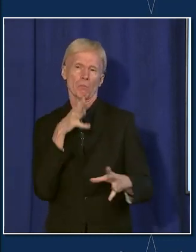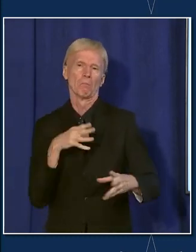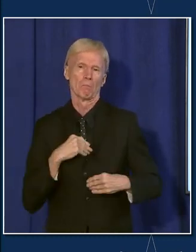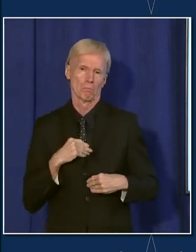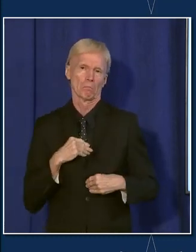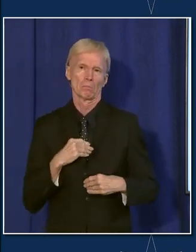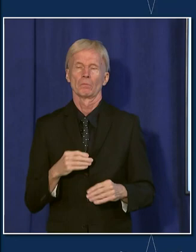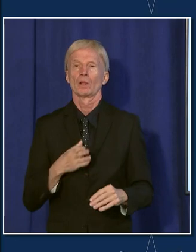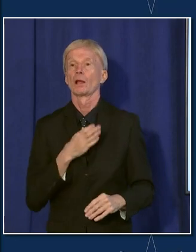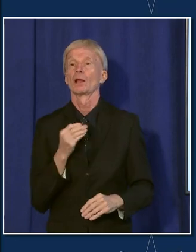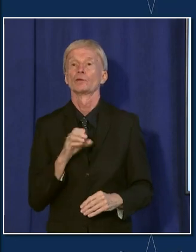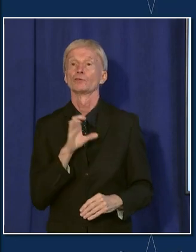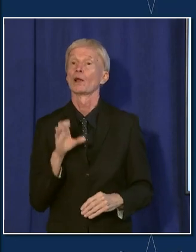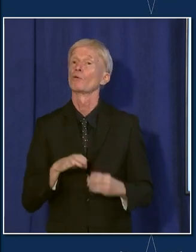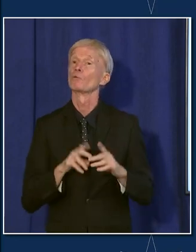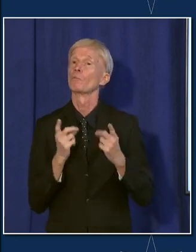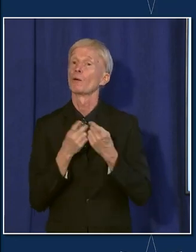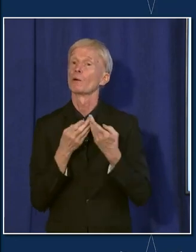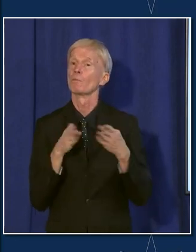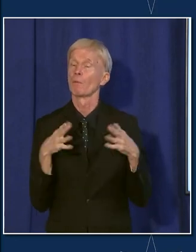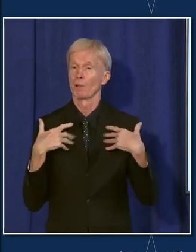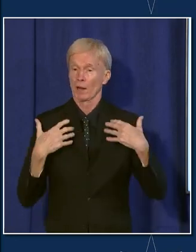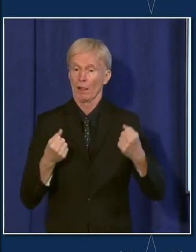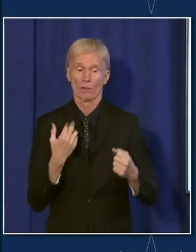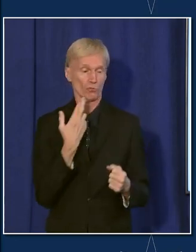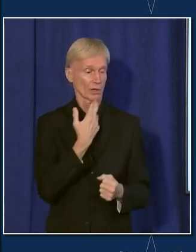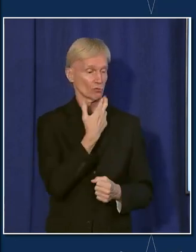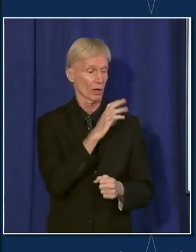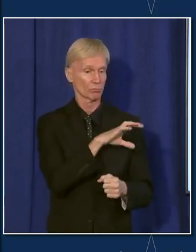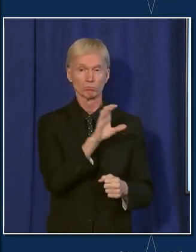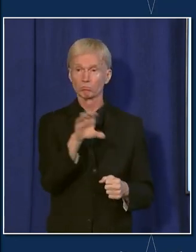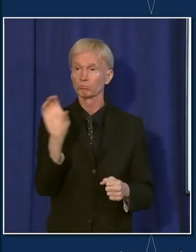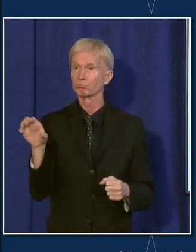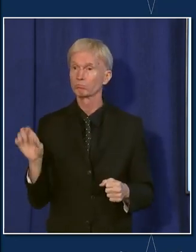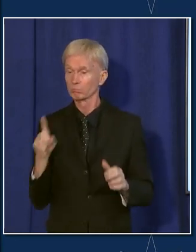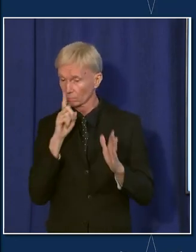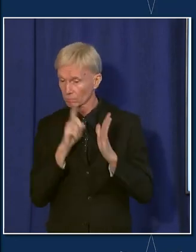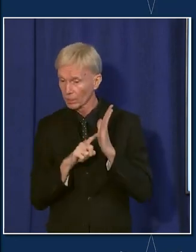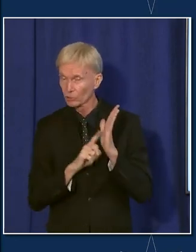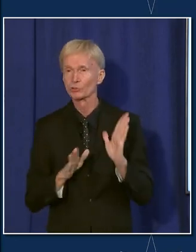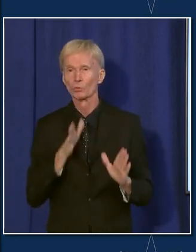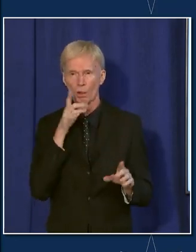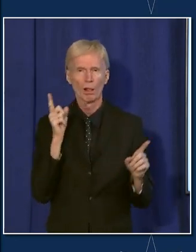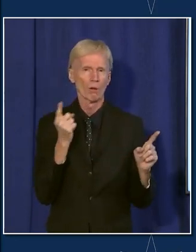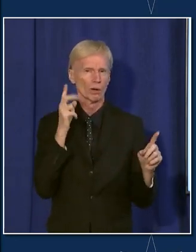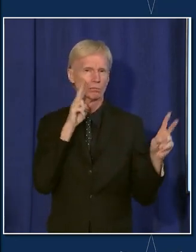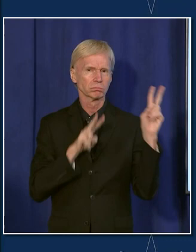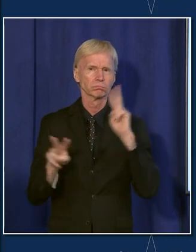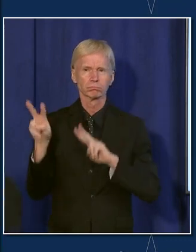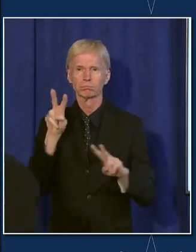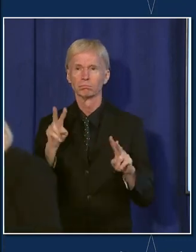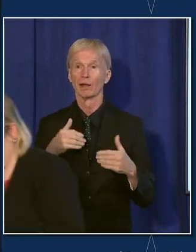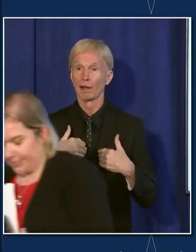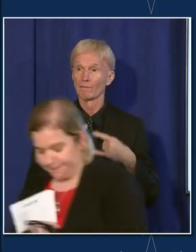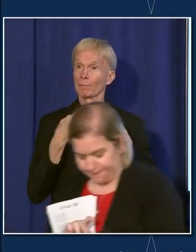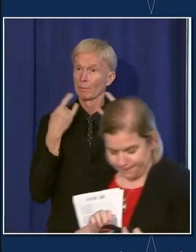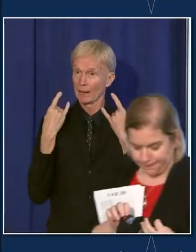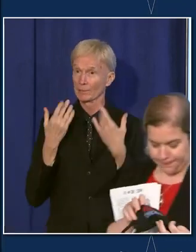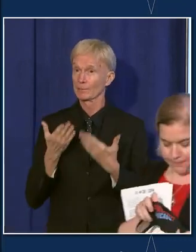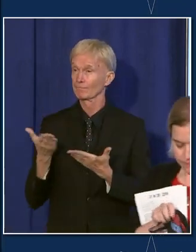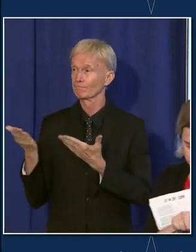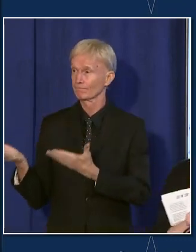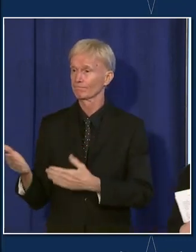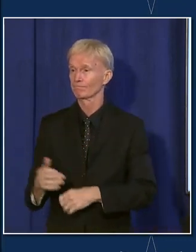At the Chicago Department of Public Health, our restaurant inspectors, for example, that are out, you know, will be looking for masks. And I'll hand it to you if you want to add some more detail.